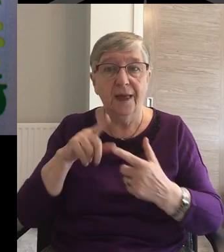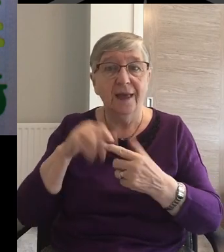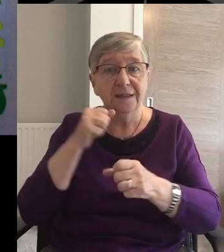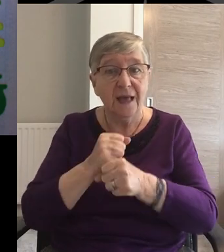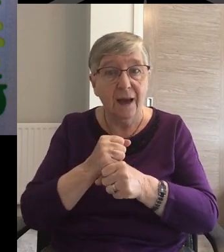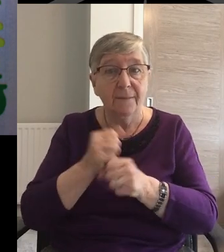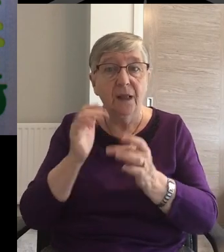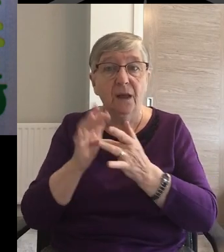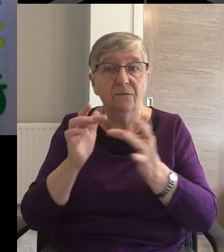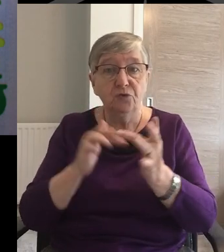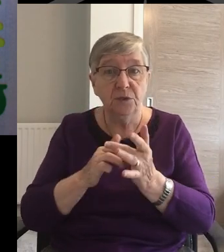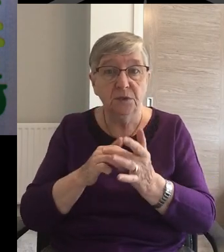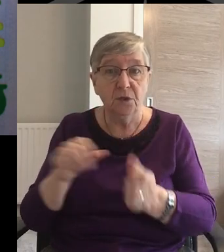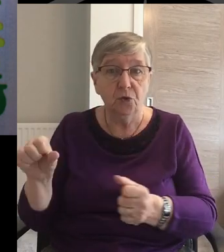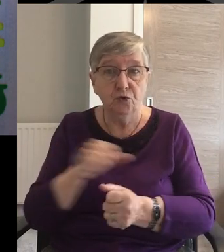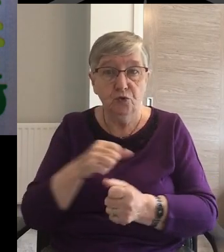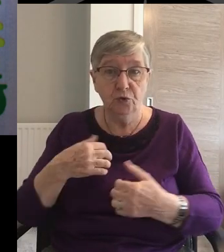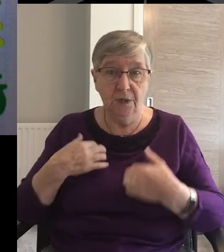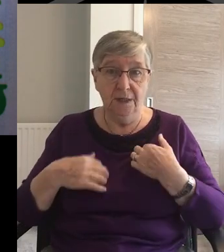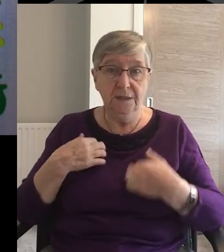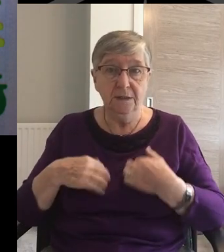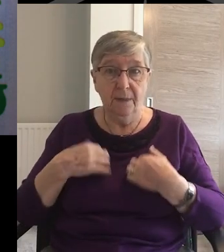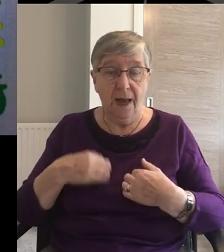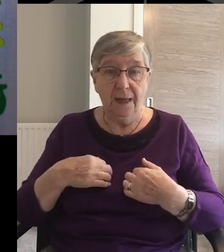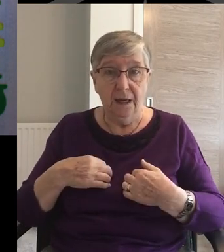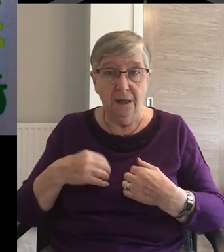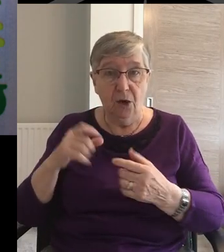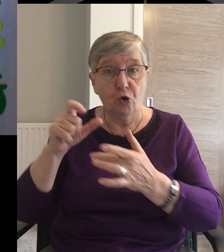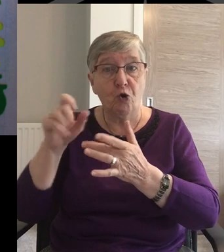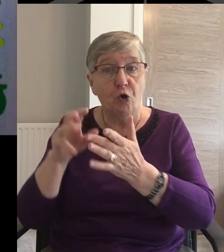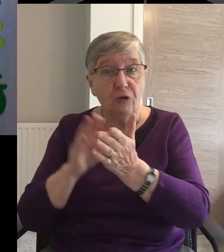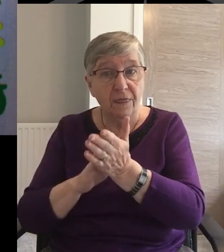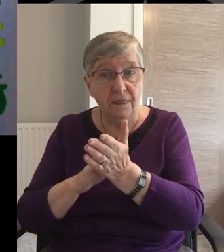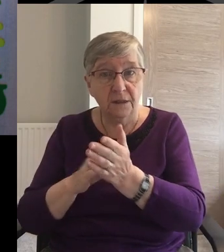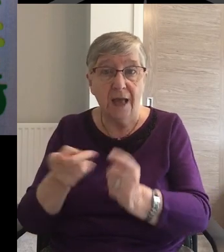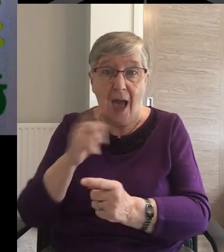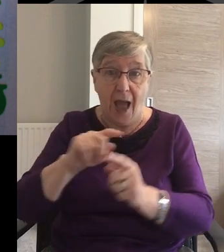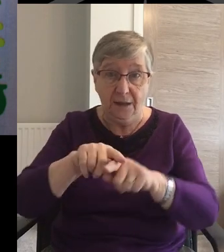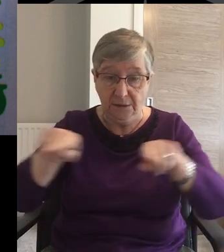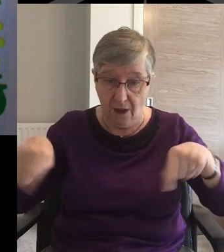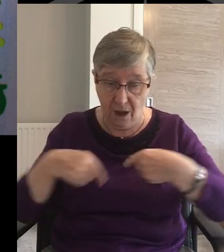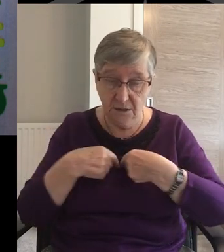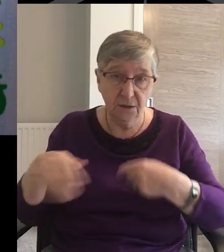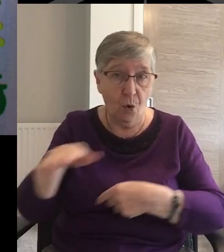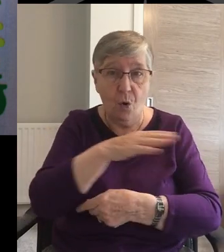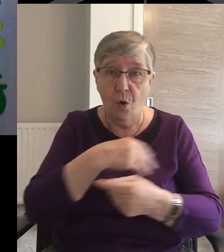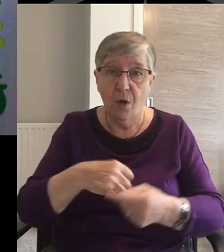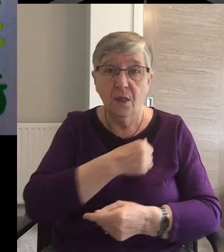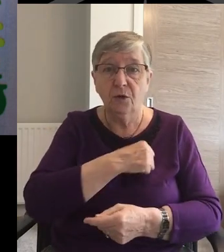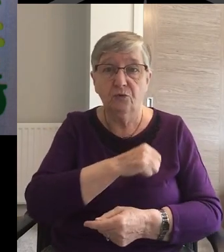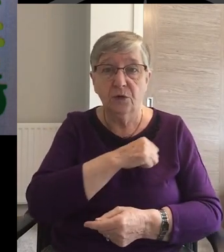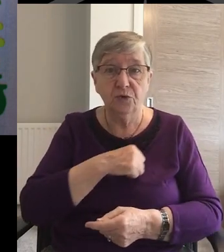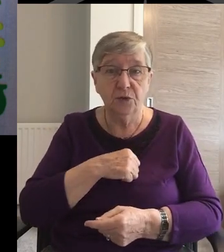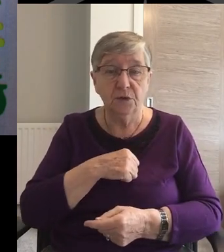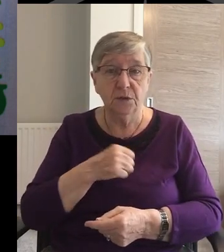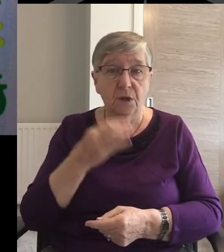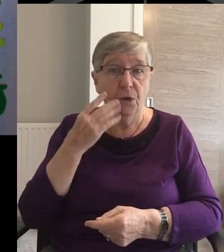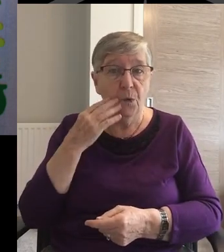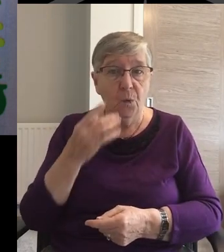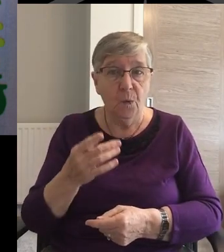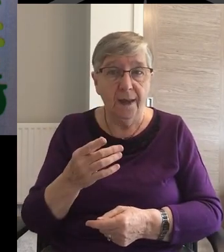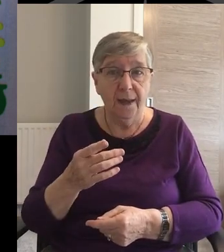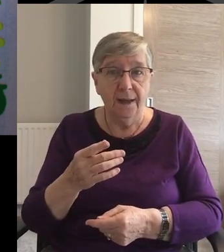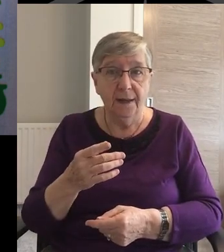Should inspire the Corinthians And all Christians Especially when they recall That by that self